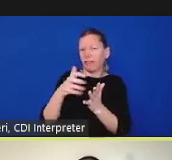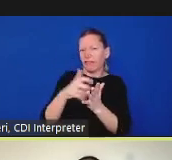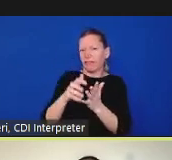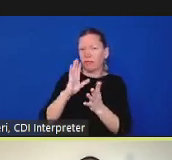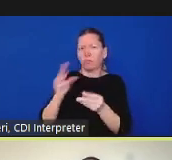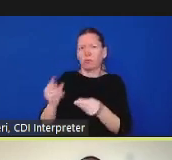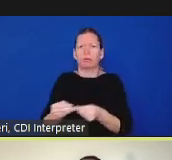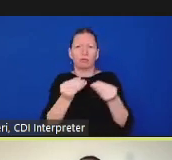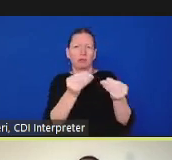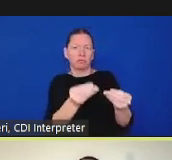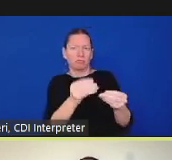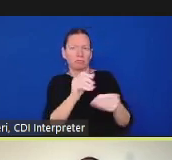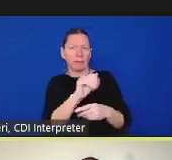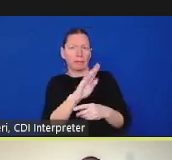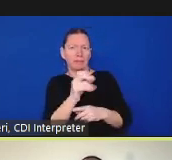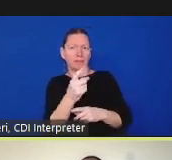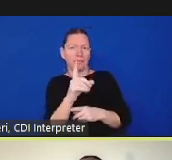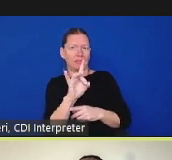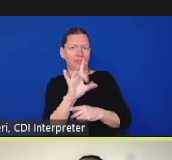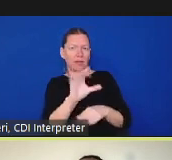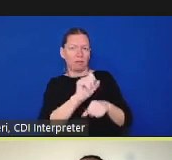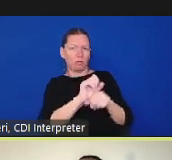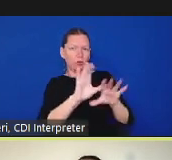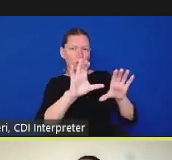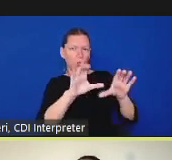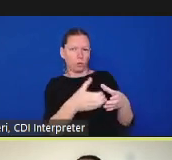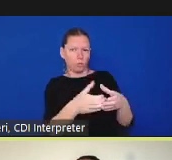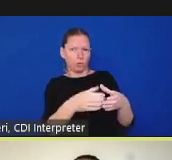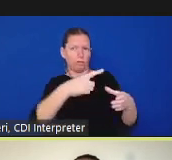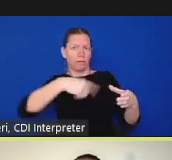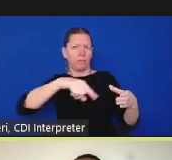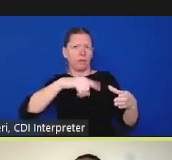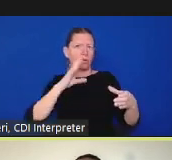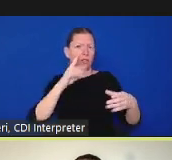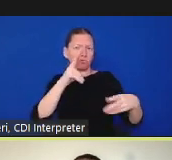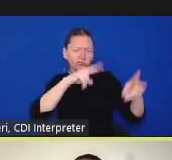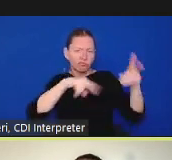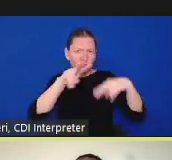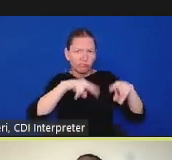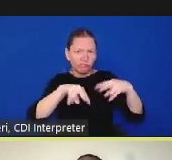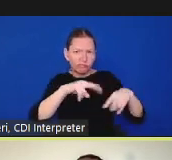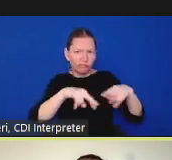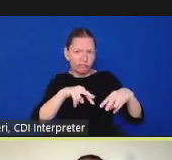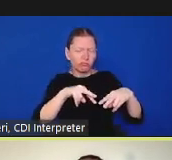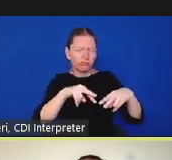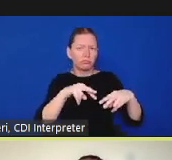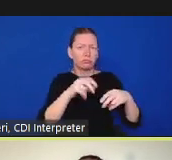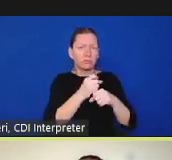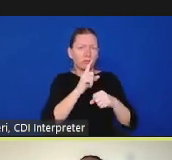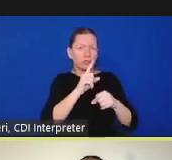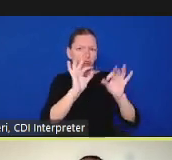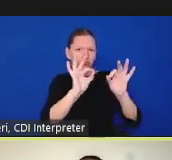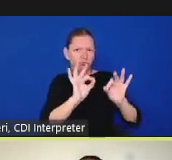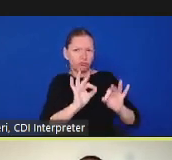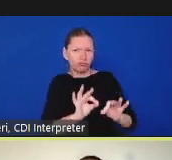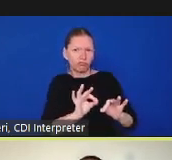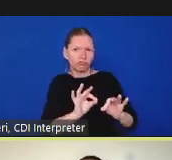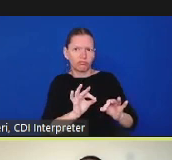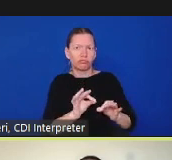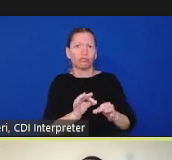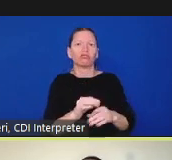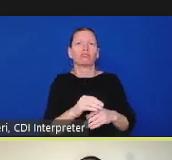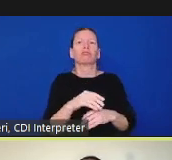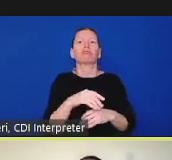is uh responsible for moving this process forward and bringing forward a specific proposal for civilian